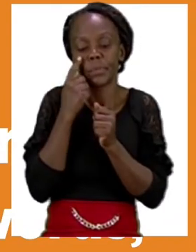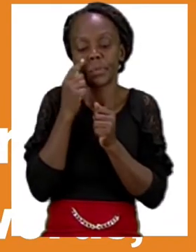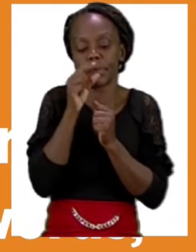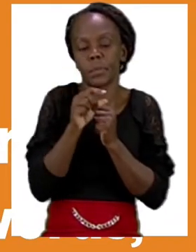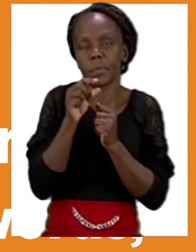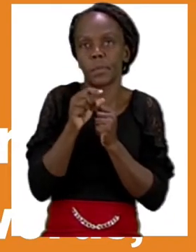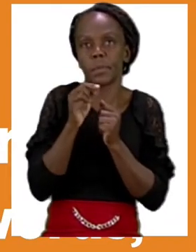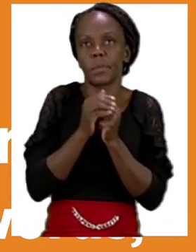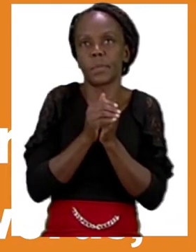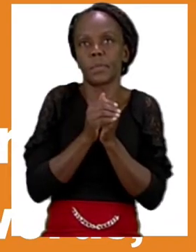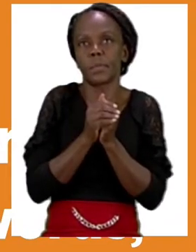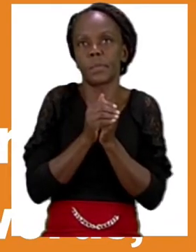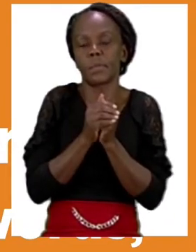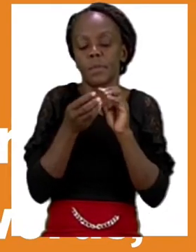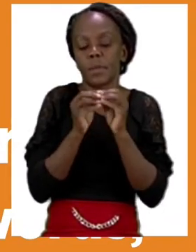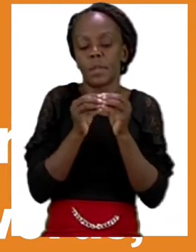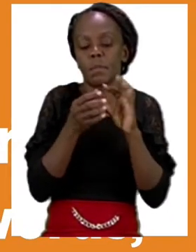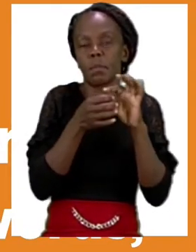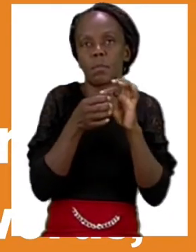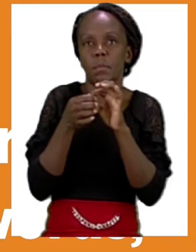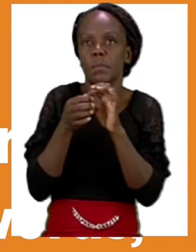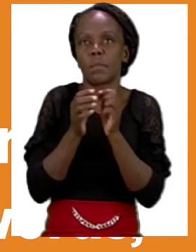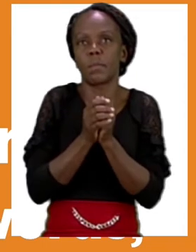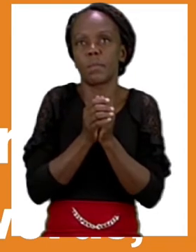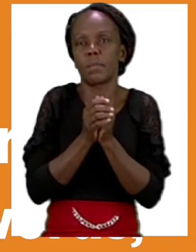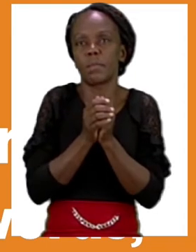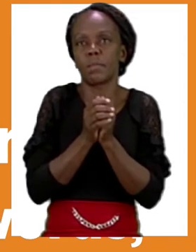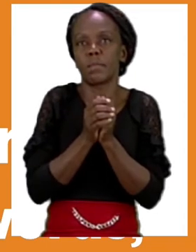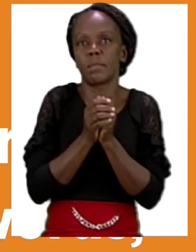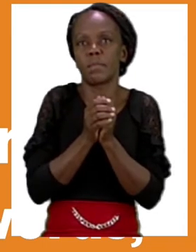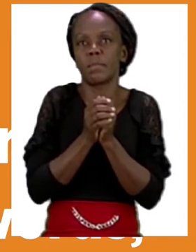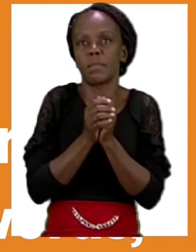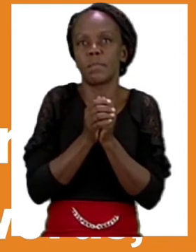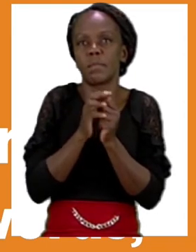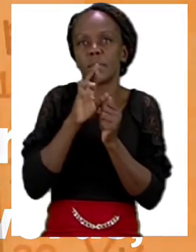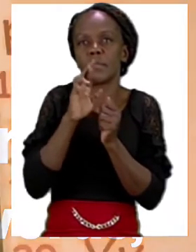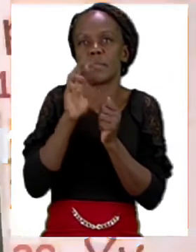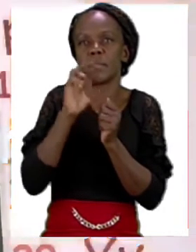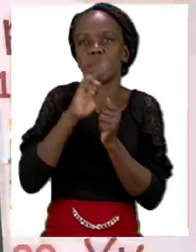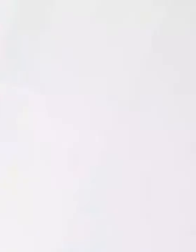about sight words, number bonds and rhyming.